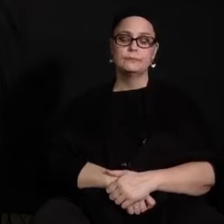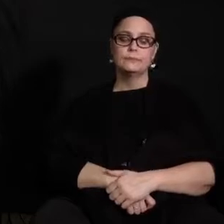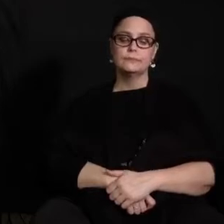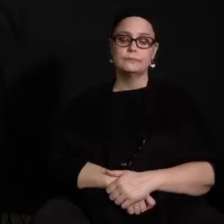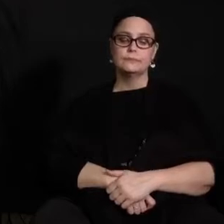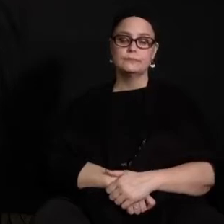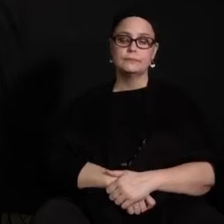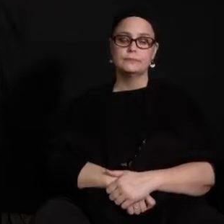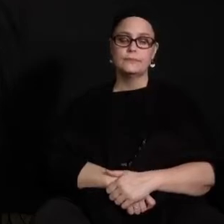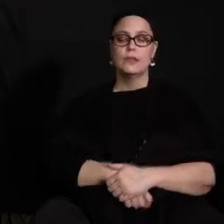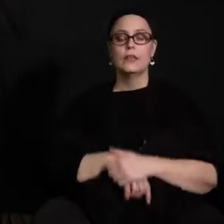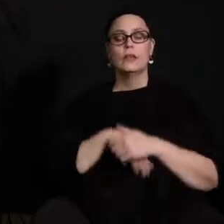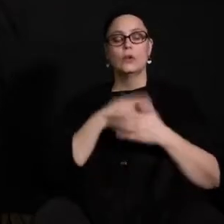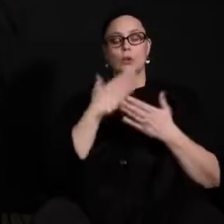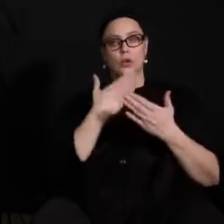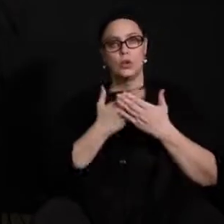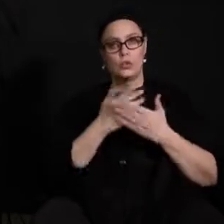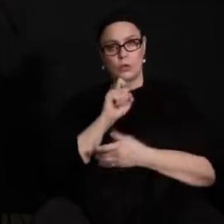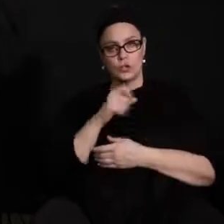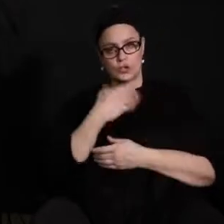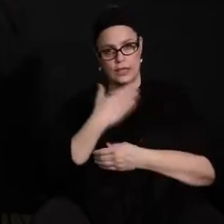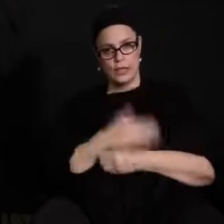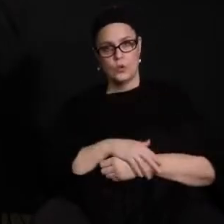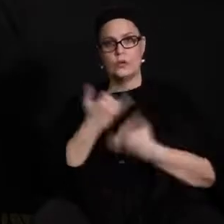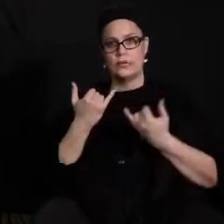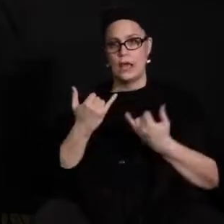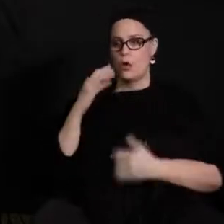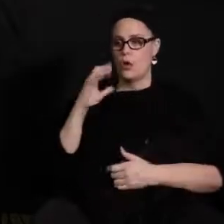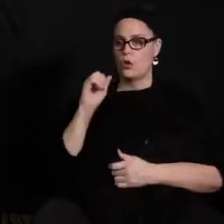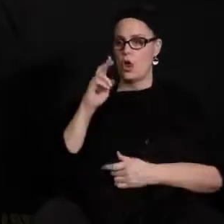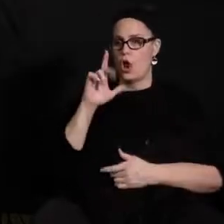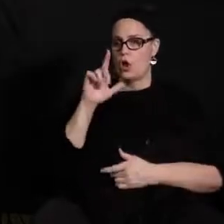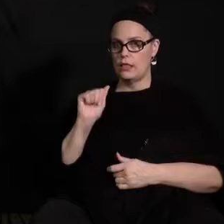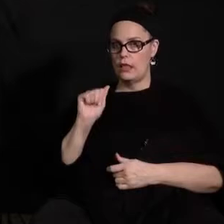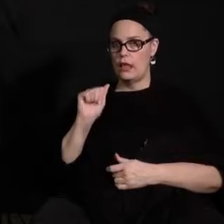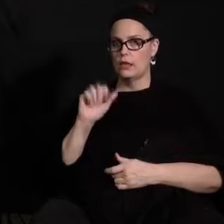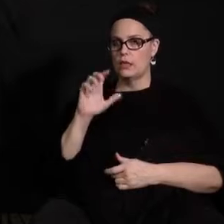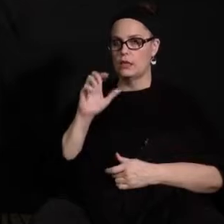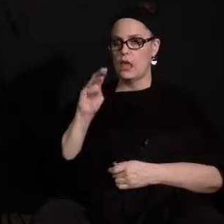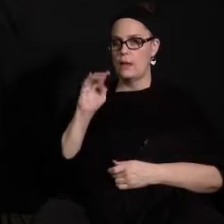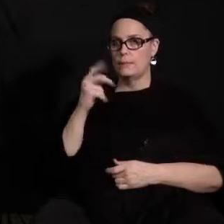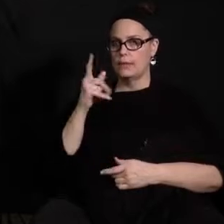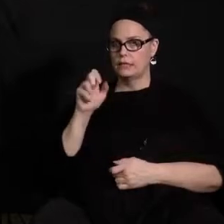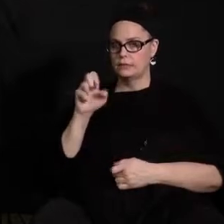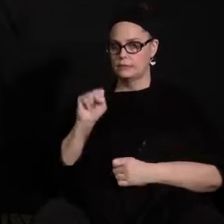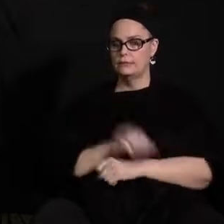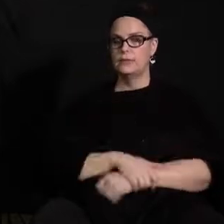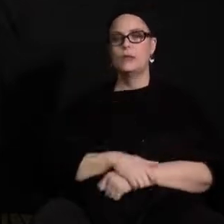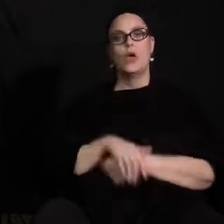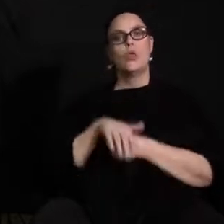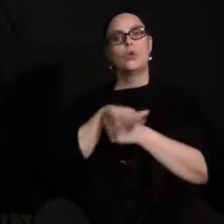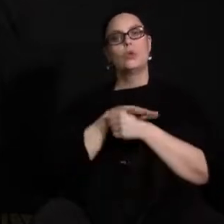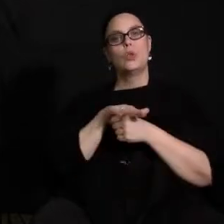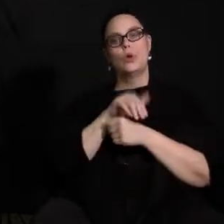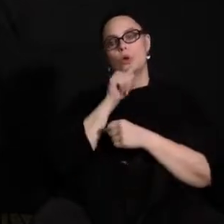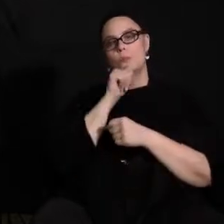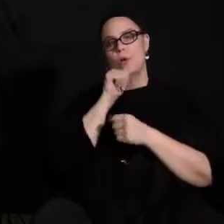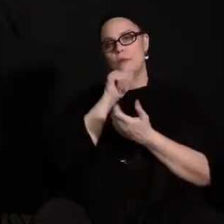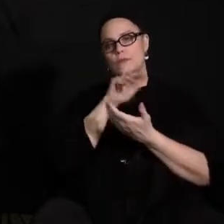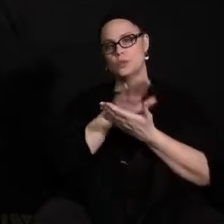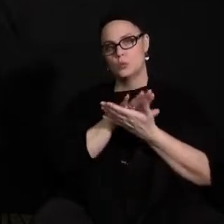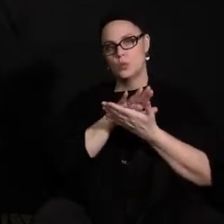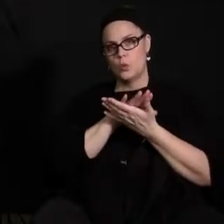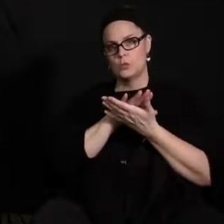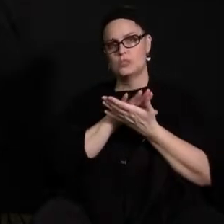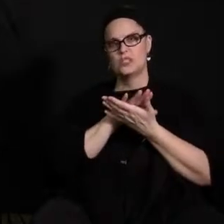thank you next question from a carla lowerman cummings the local private schools of surrounding suburban districts